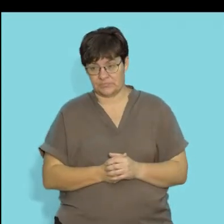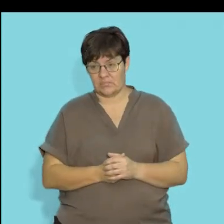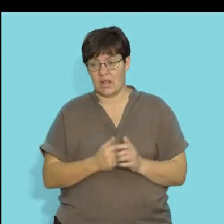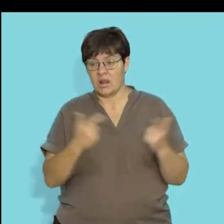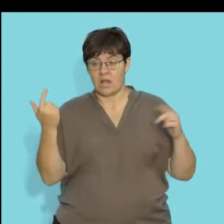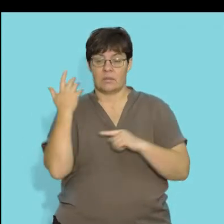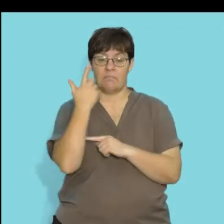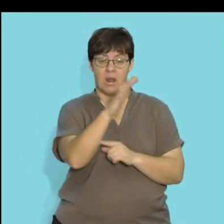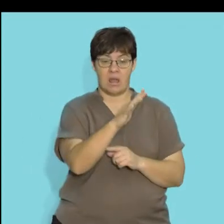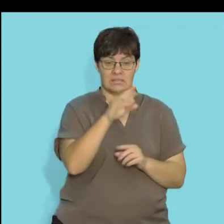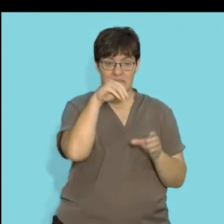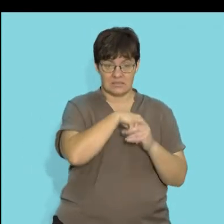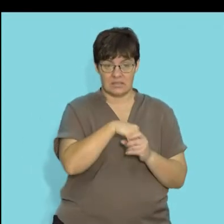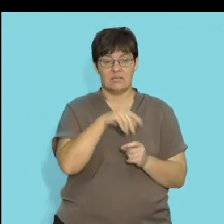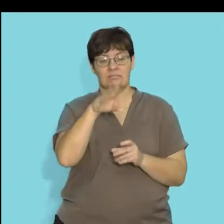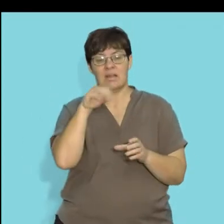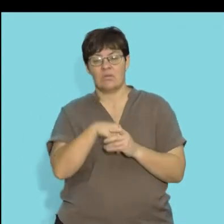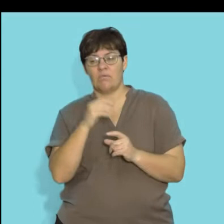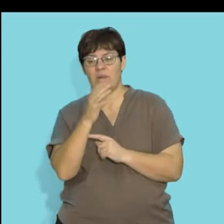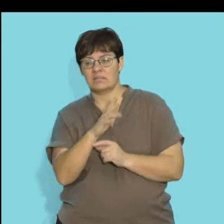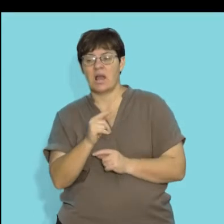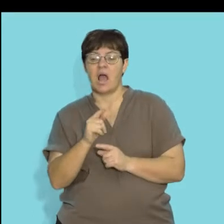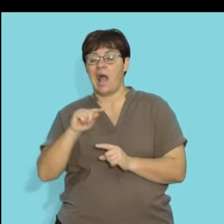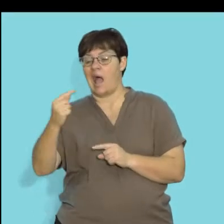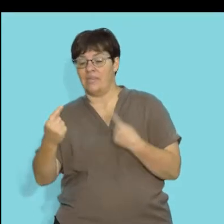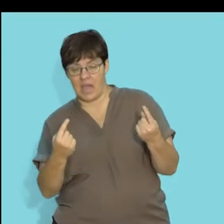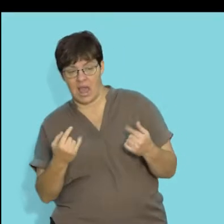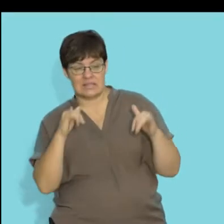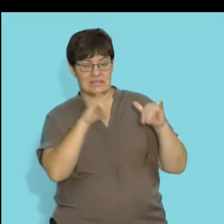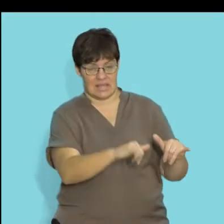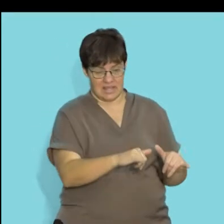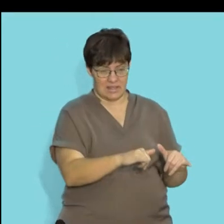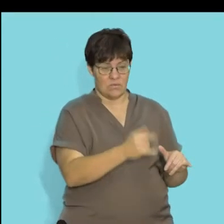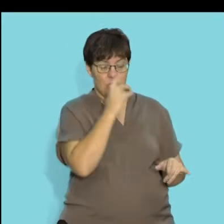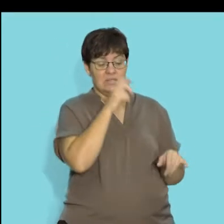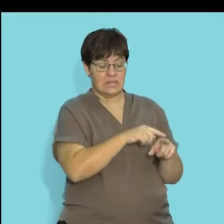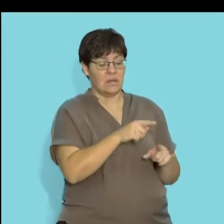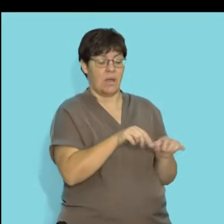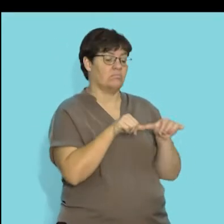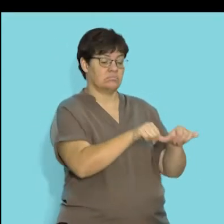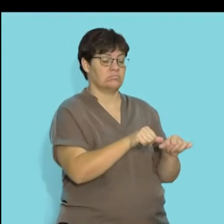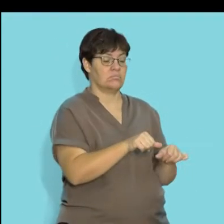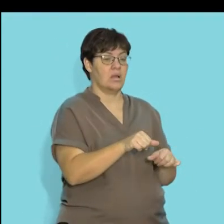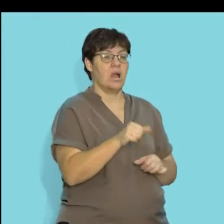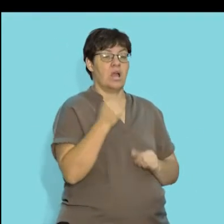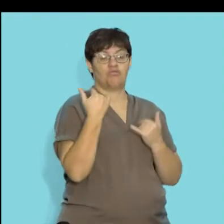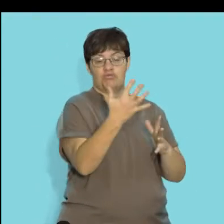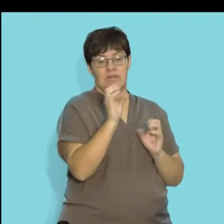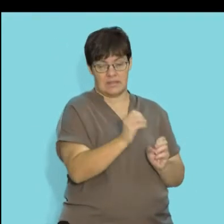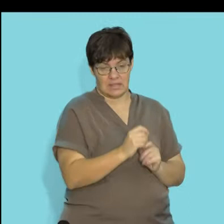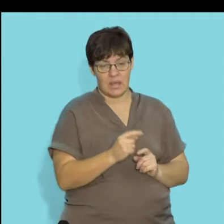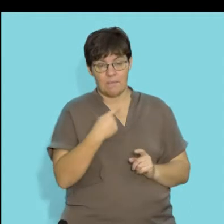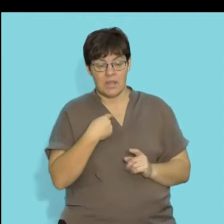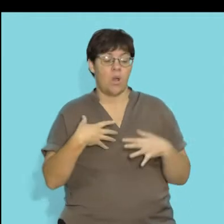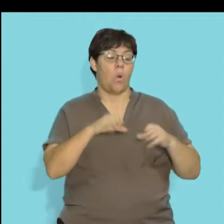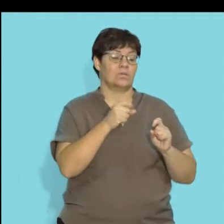plant parasites would include plants that live off other organisms that do not contain chlorophyll and so they